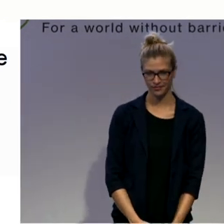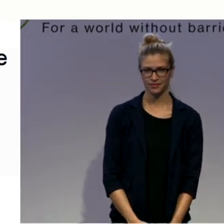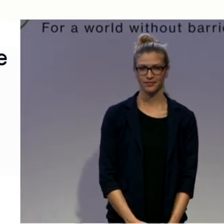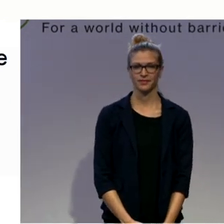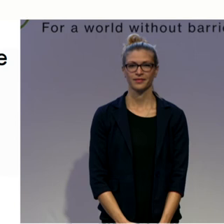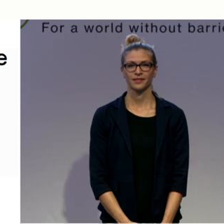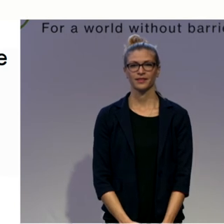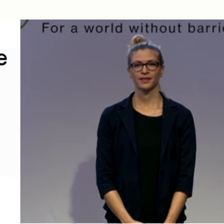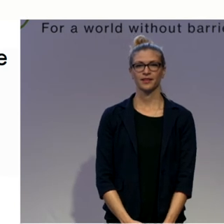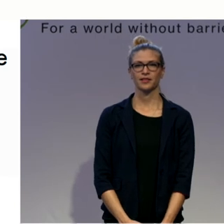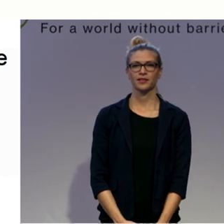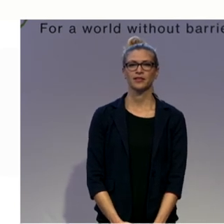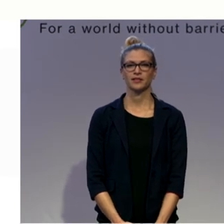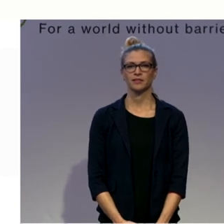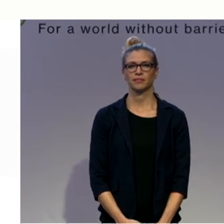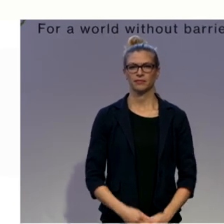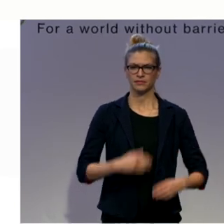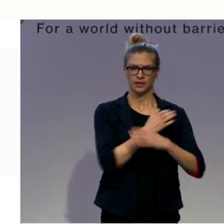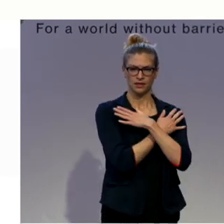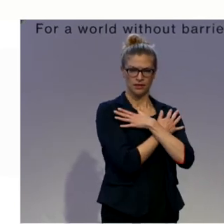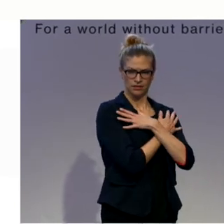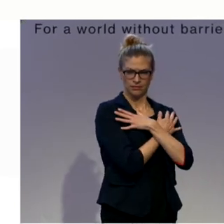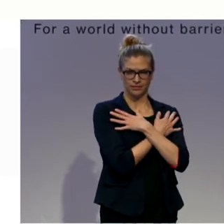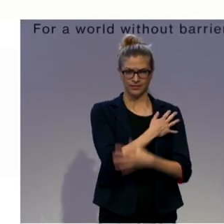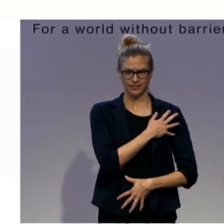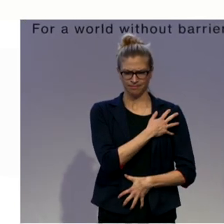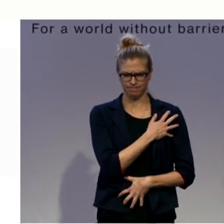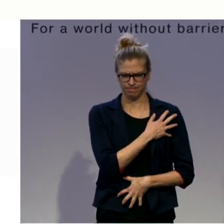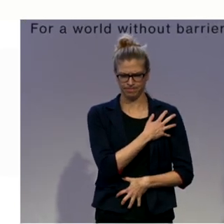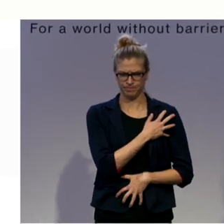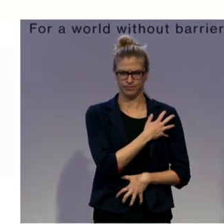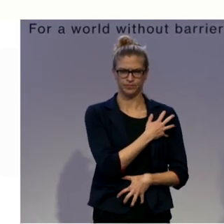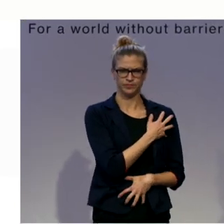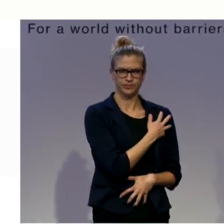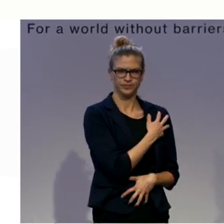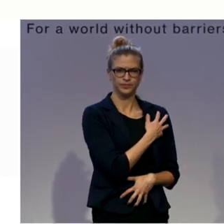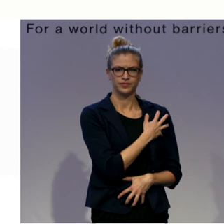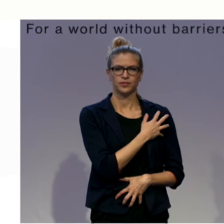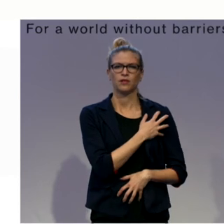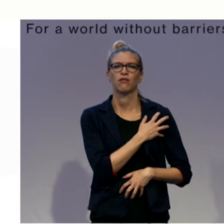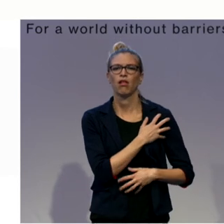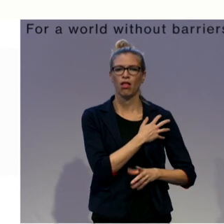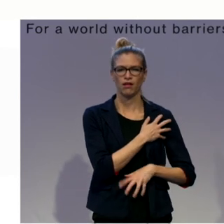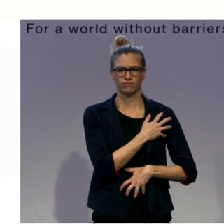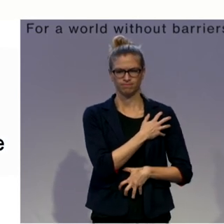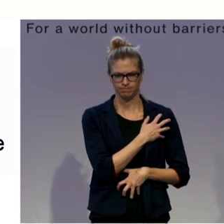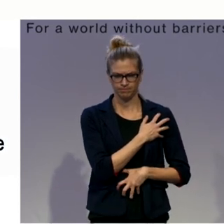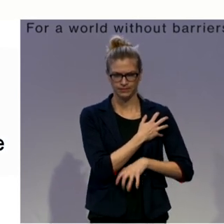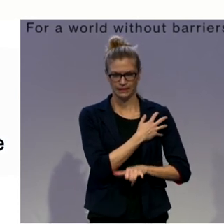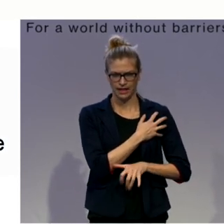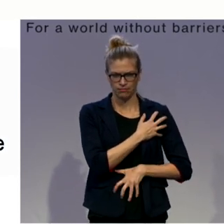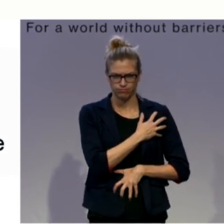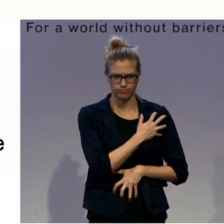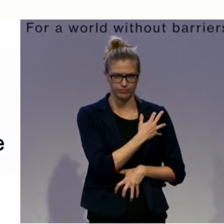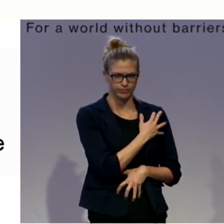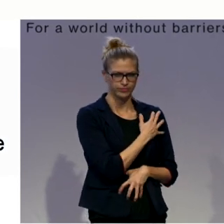You will need to stabilize your pelvis. Do not move it. Is that okay? So,